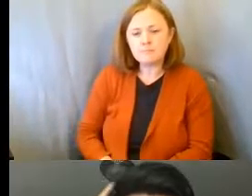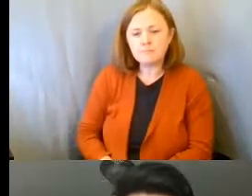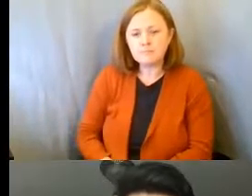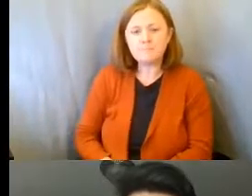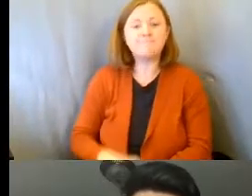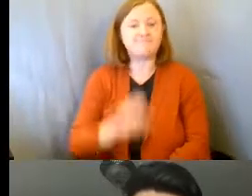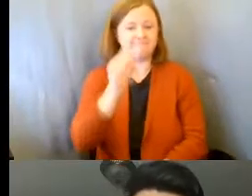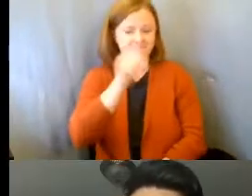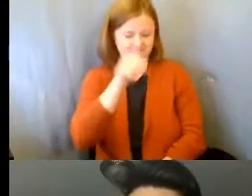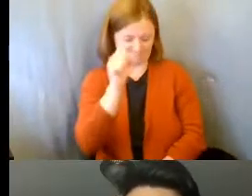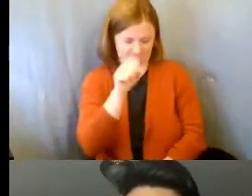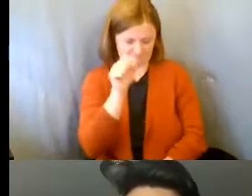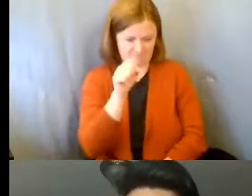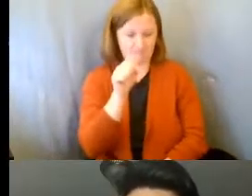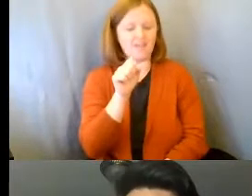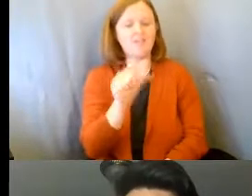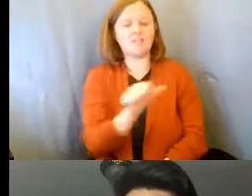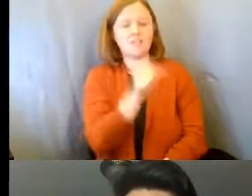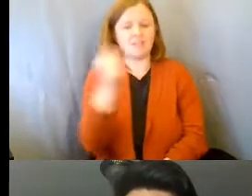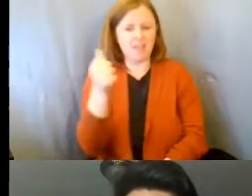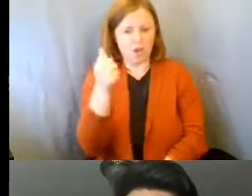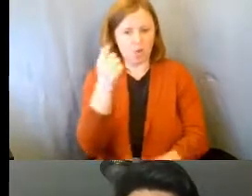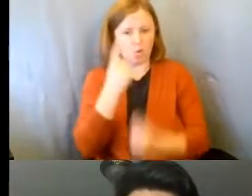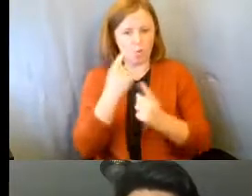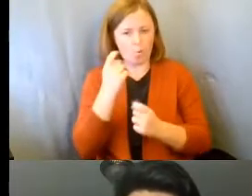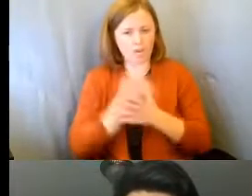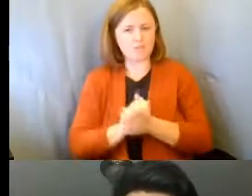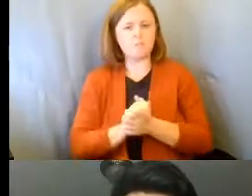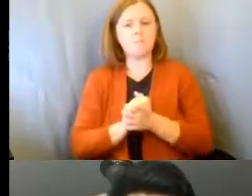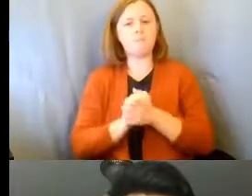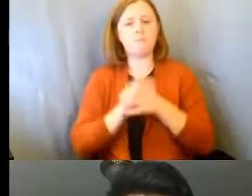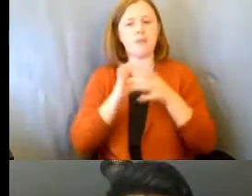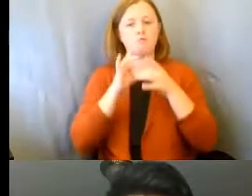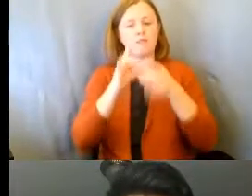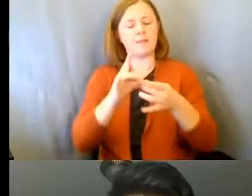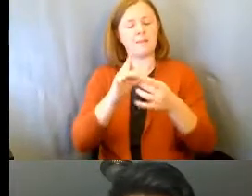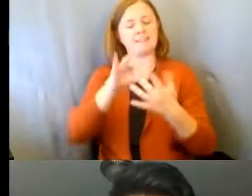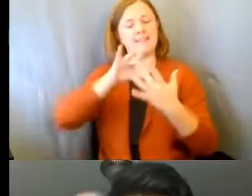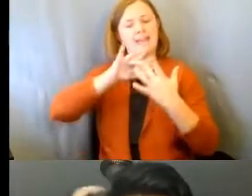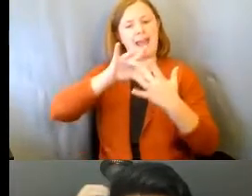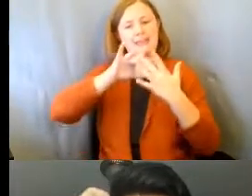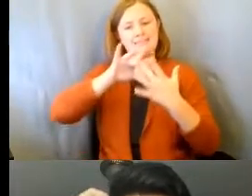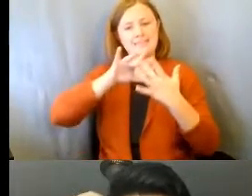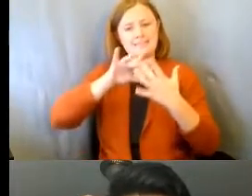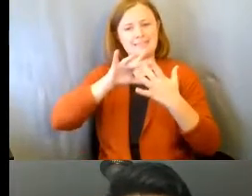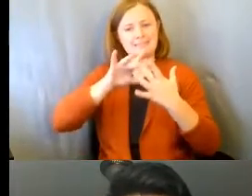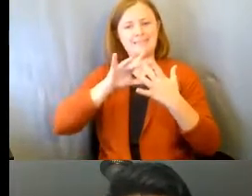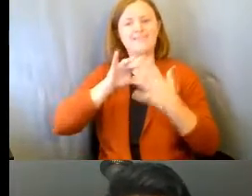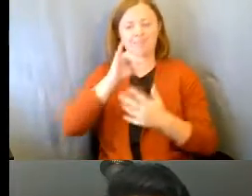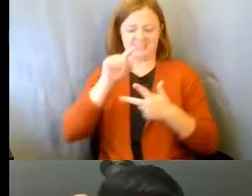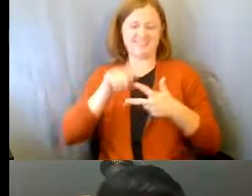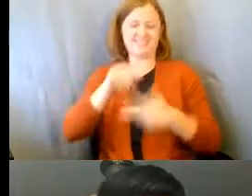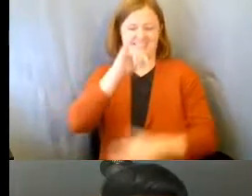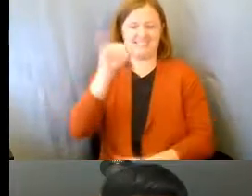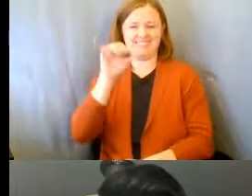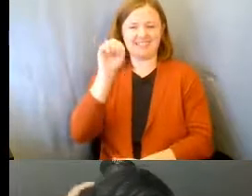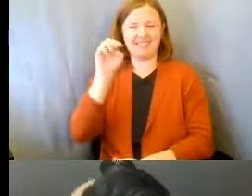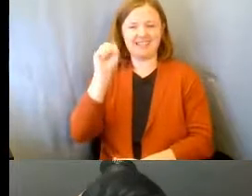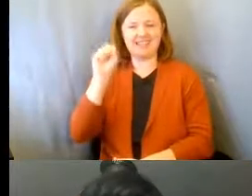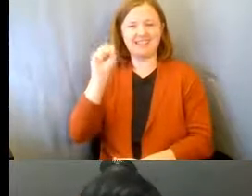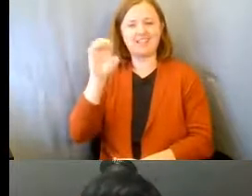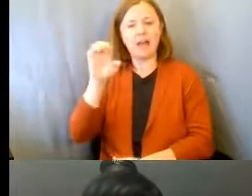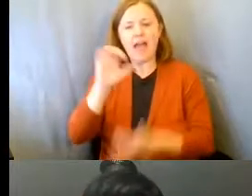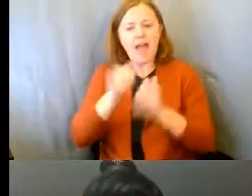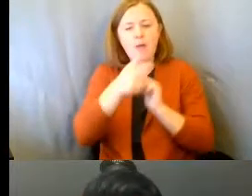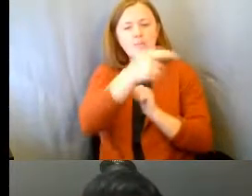Yeah, so the other question was around staying connected and Jesse. How is Jesse